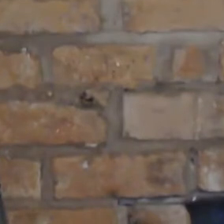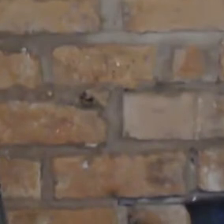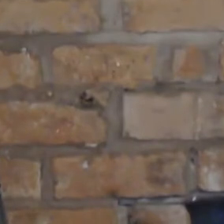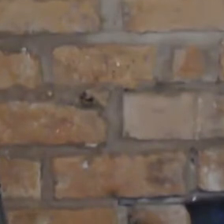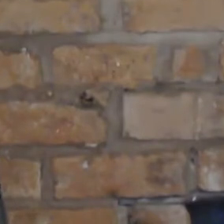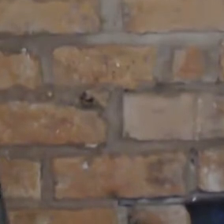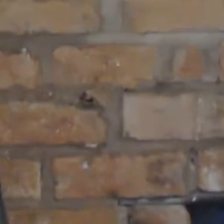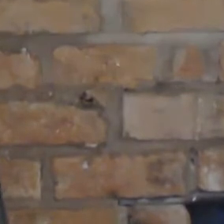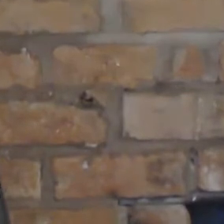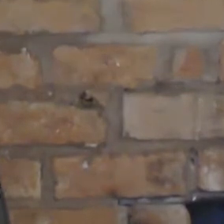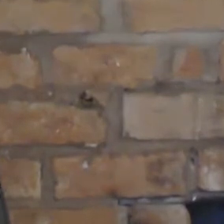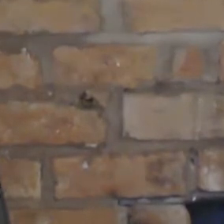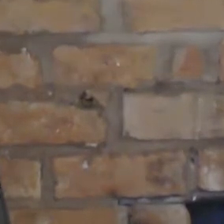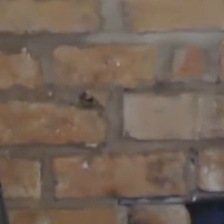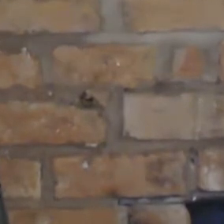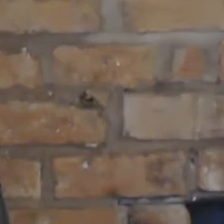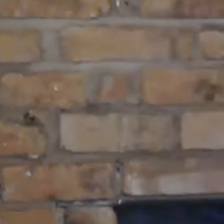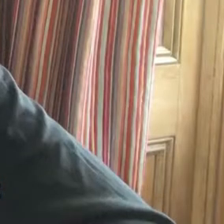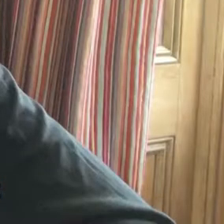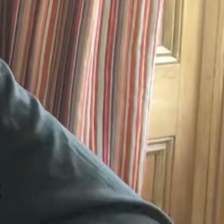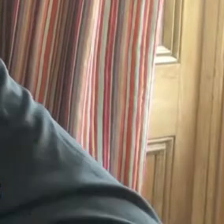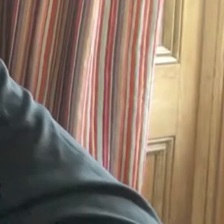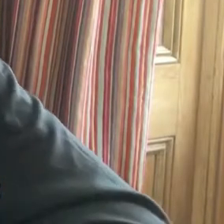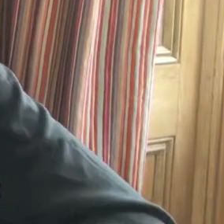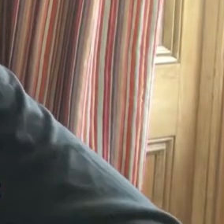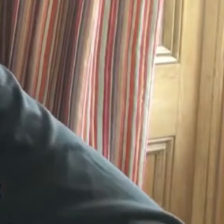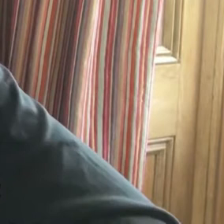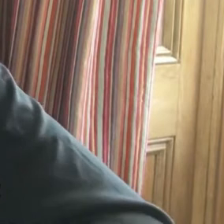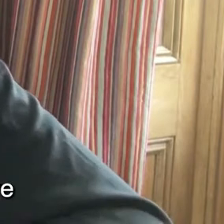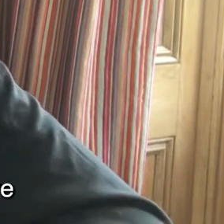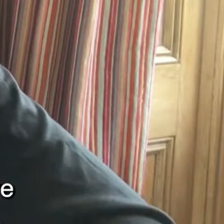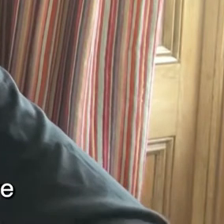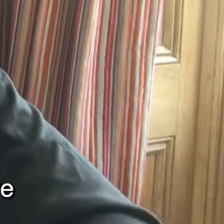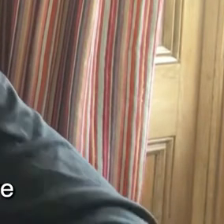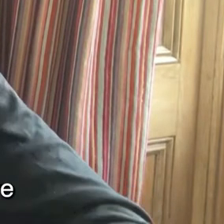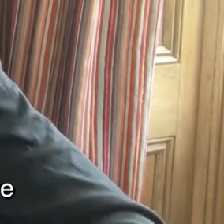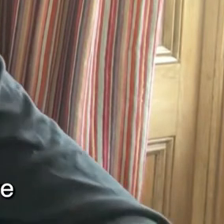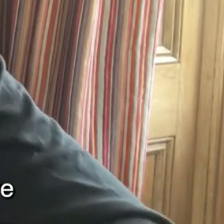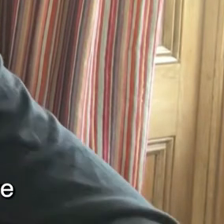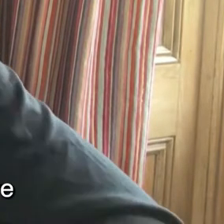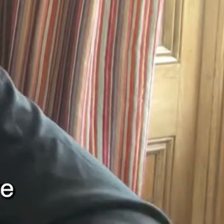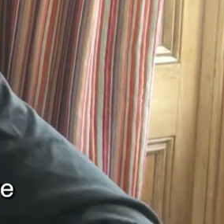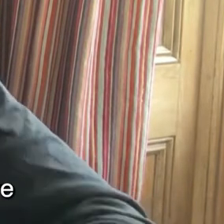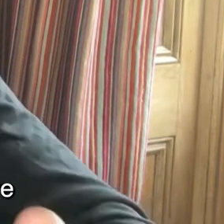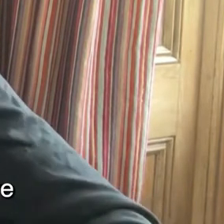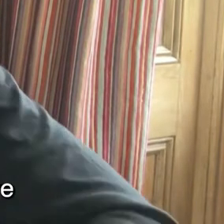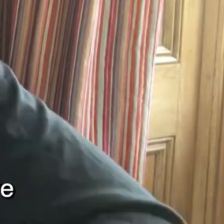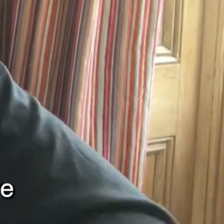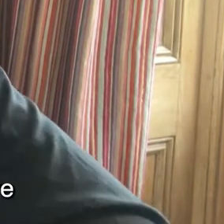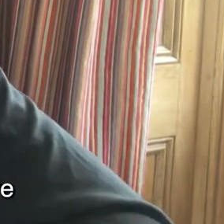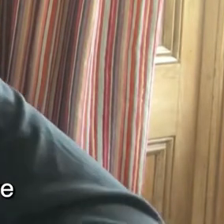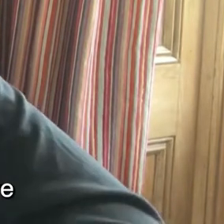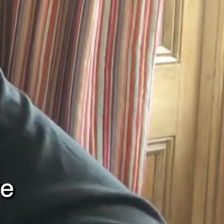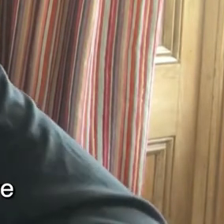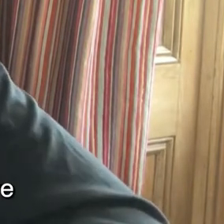Empire Land and our speakers properly. Hello there, I'm Dan Snow from History Hit. History Hit is like the Netflix